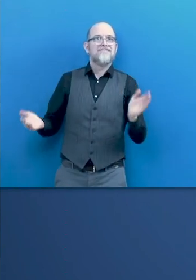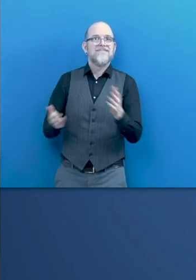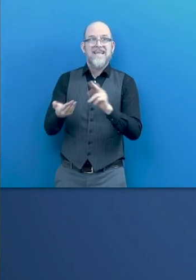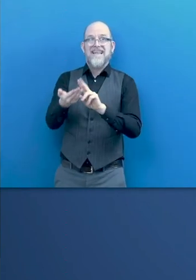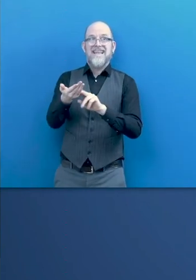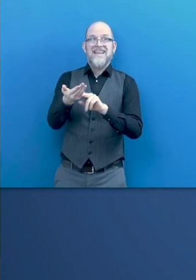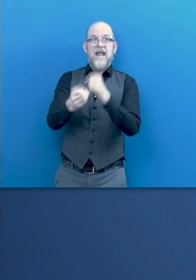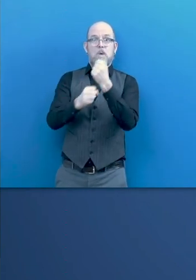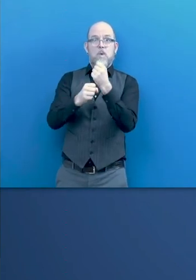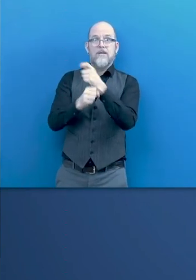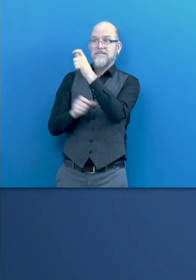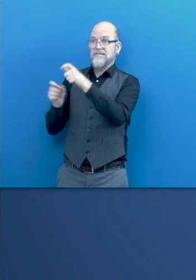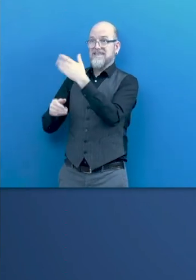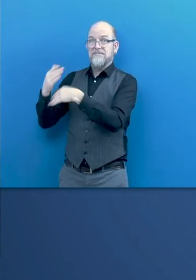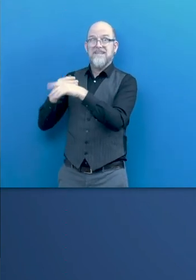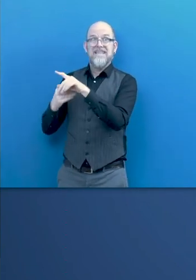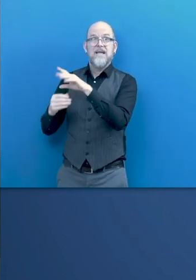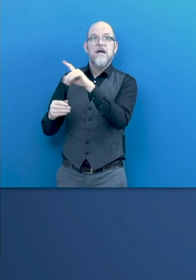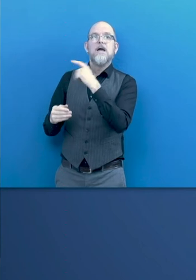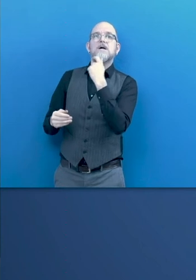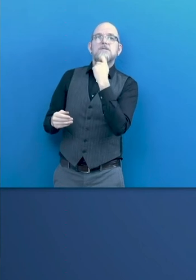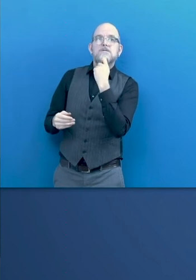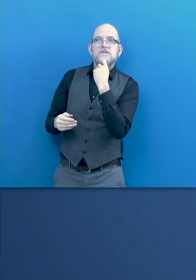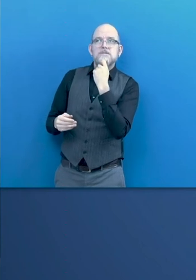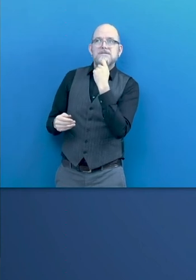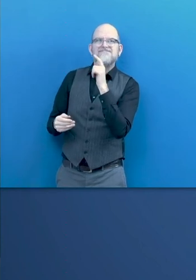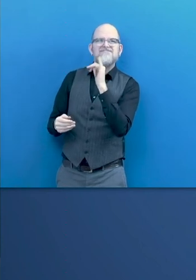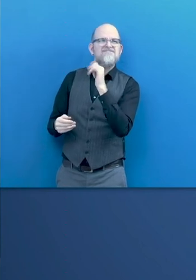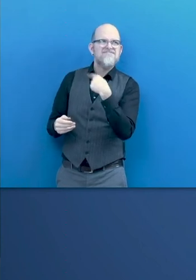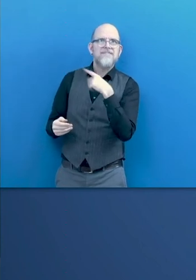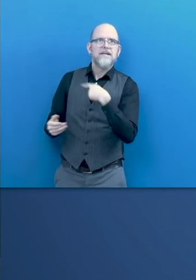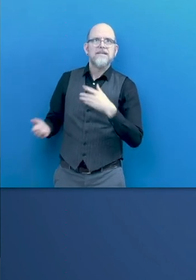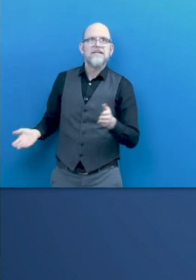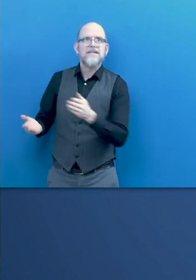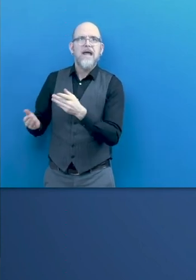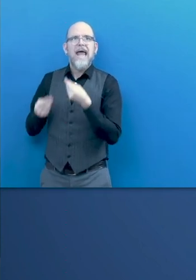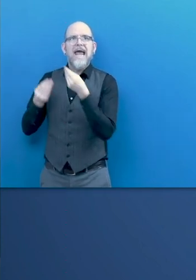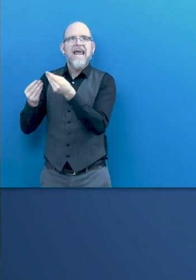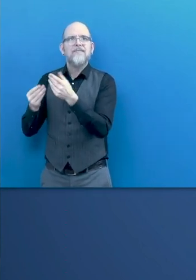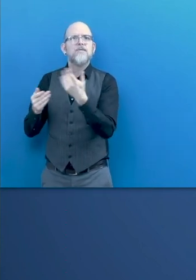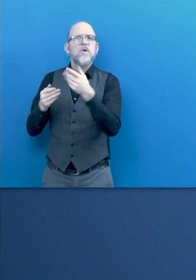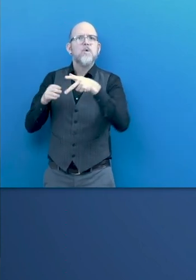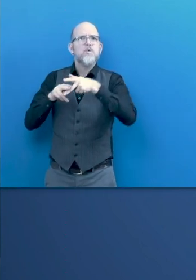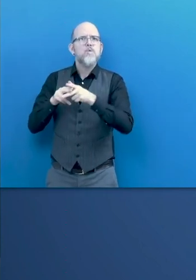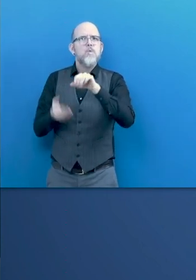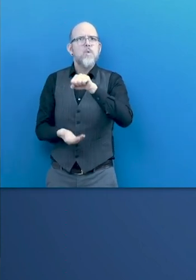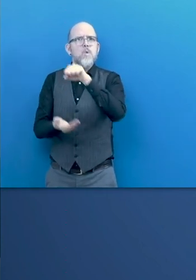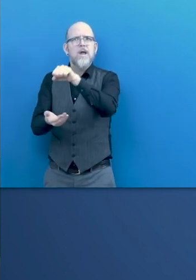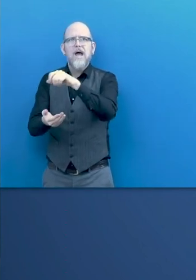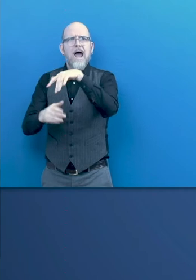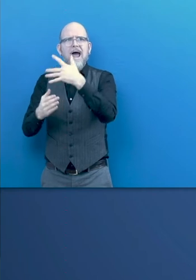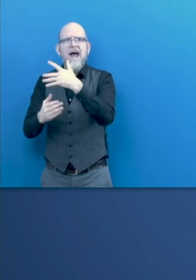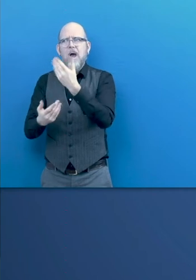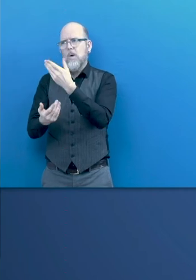engage people with disabilities in the development of tools, design, and new jobs can be of greater impact.